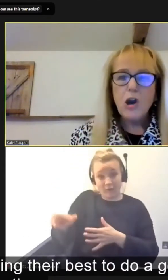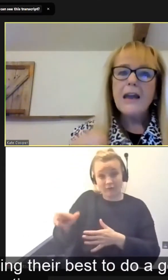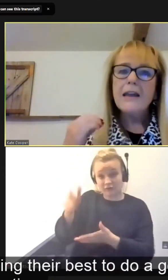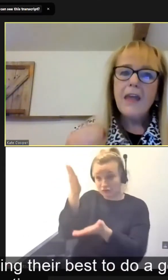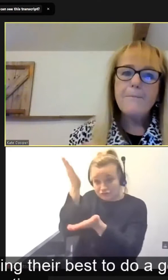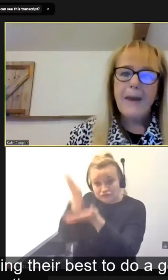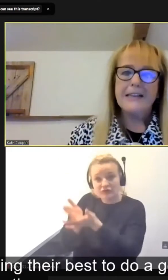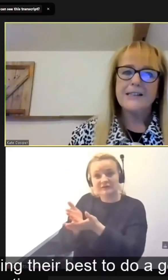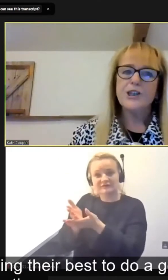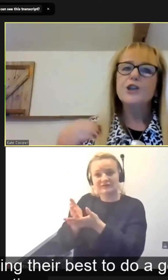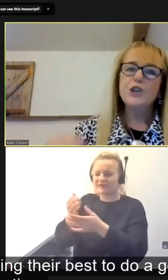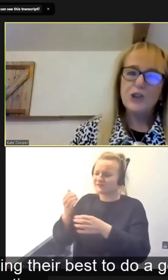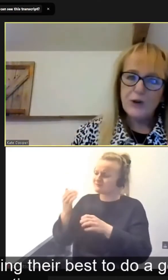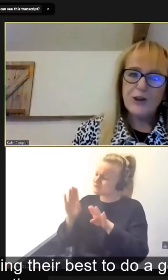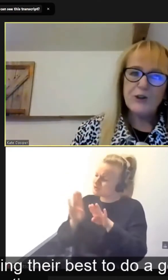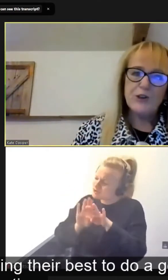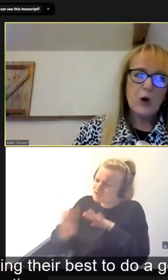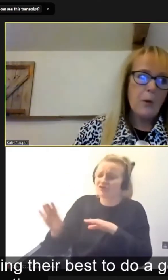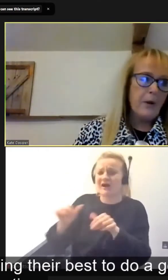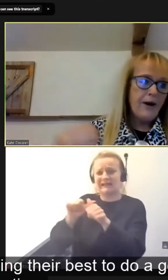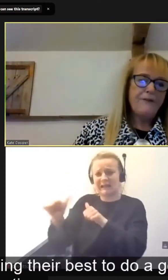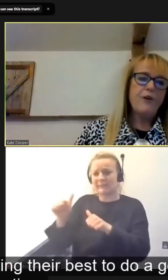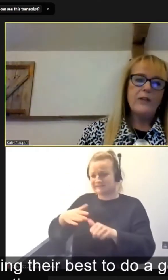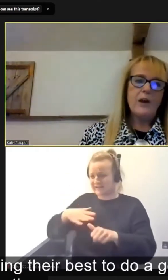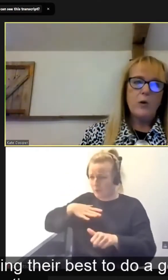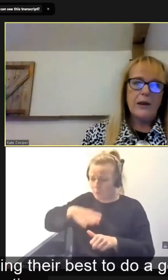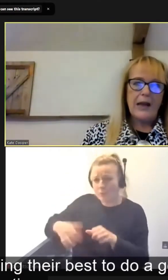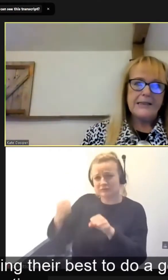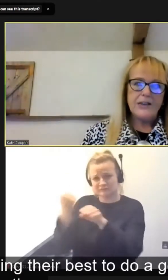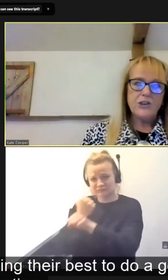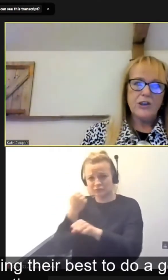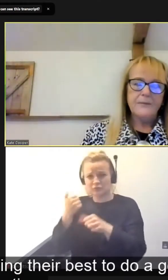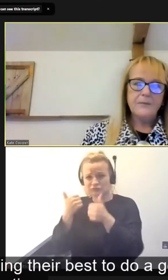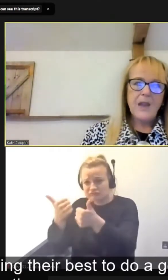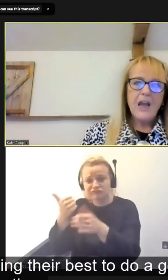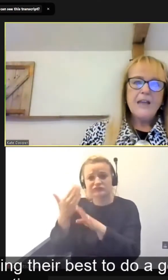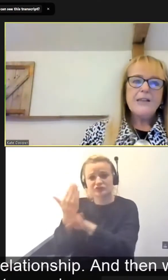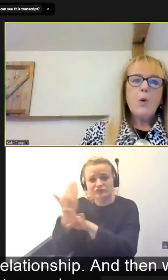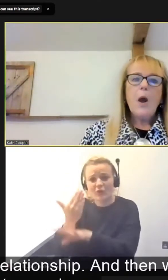is trying their best to do a good job for the organization.